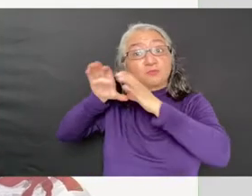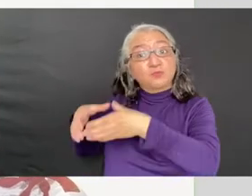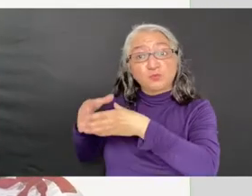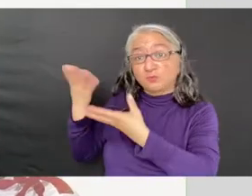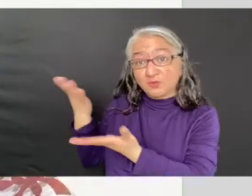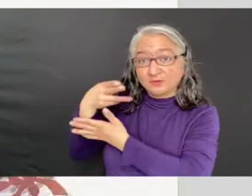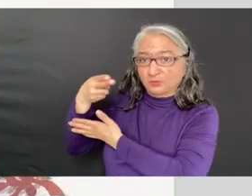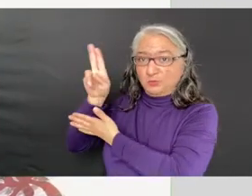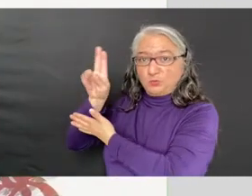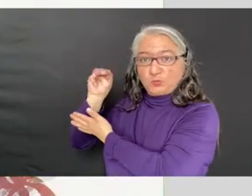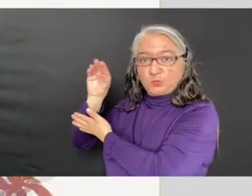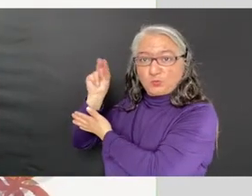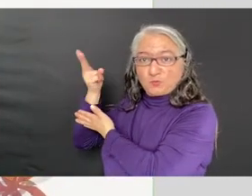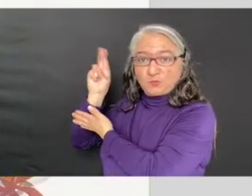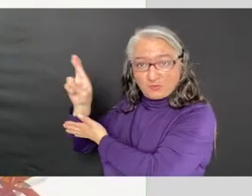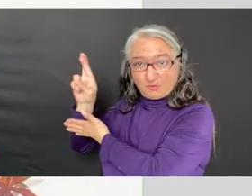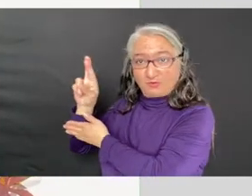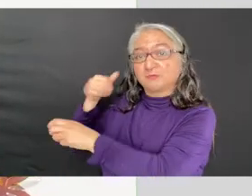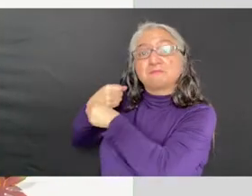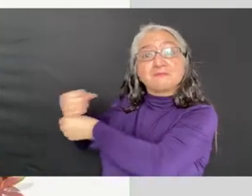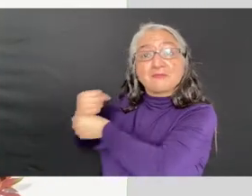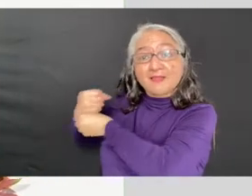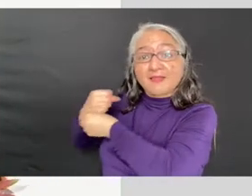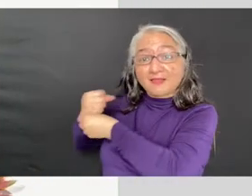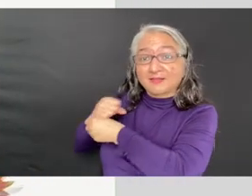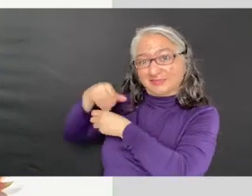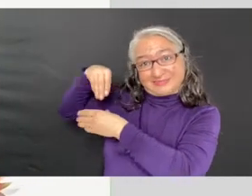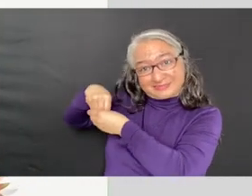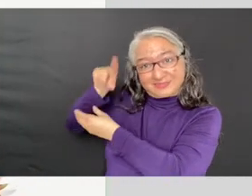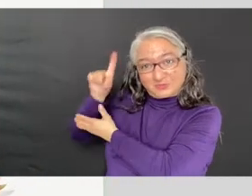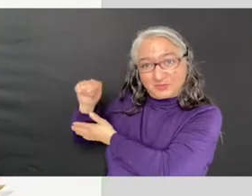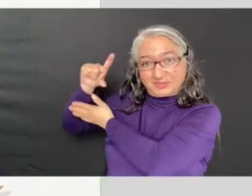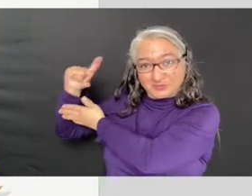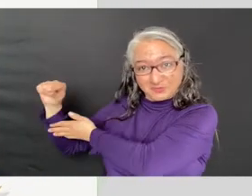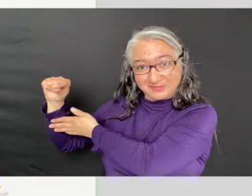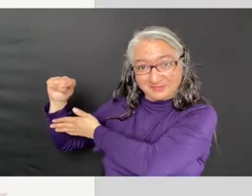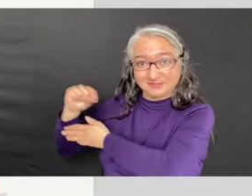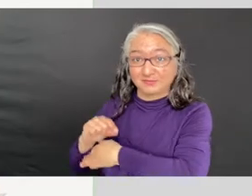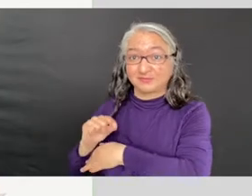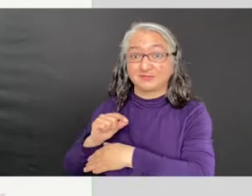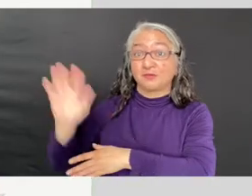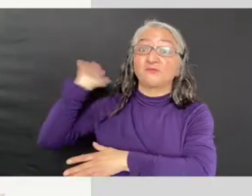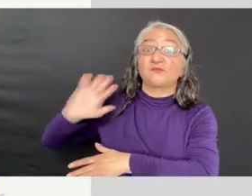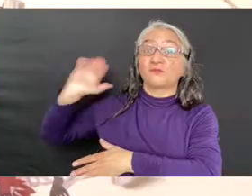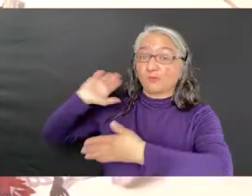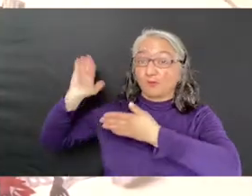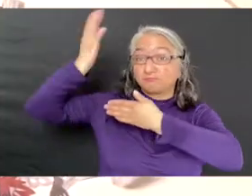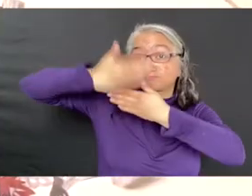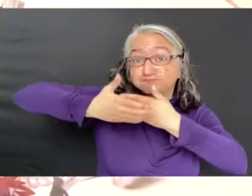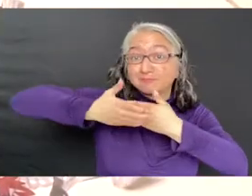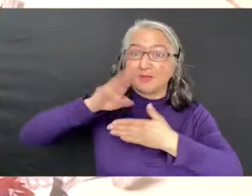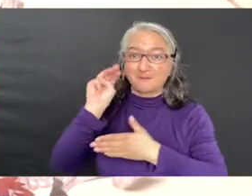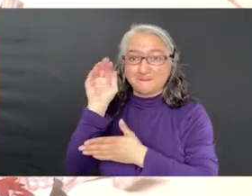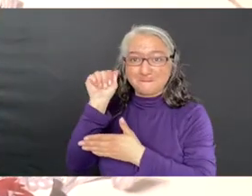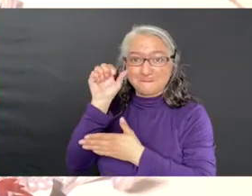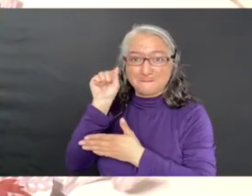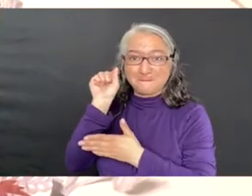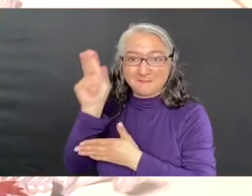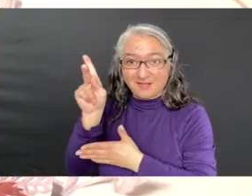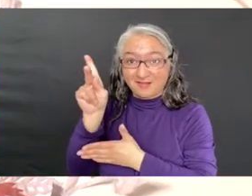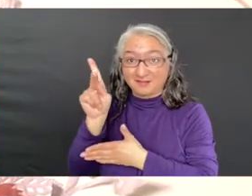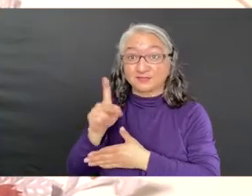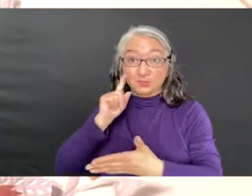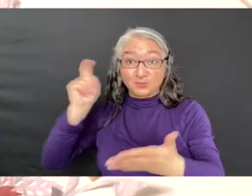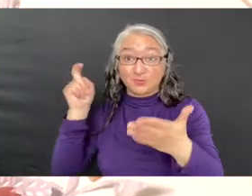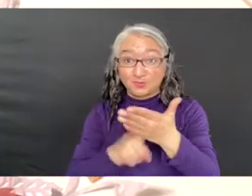out of pieces he created in 2020. The first pieces resembled masks. You can see here that